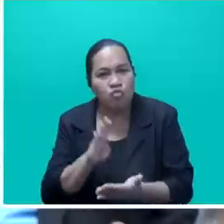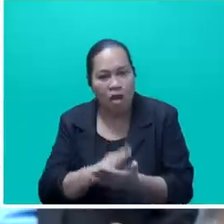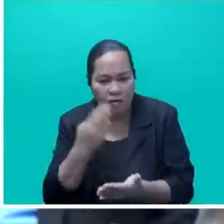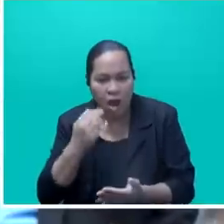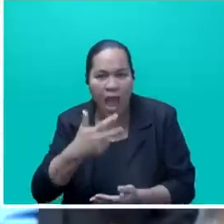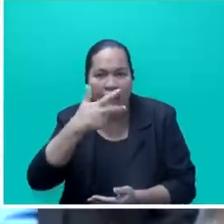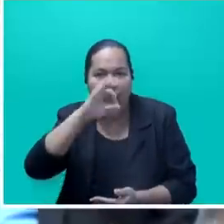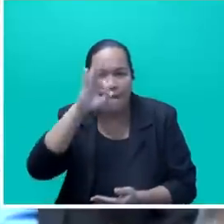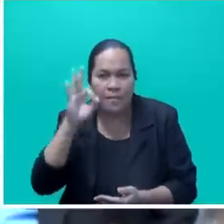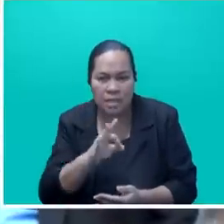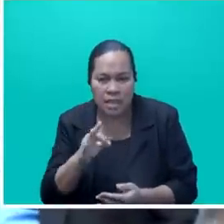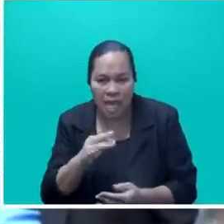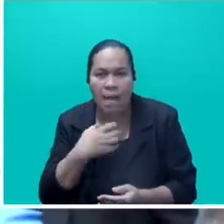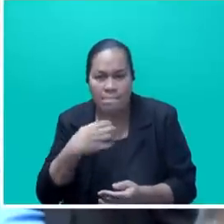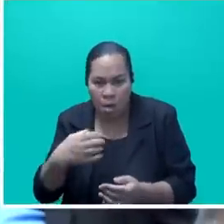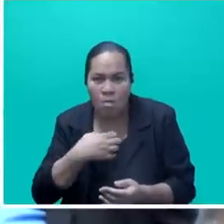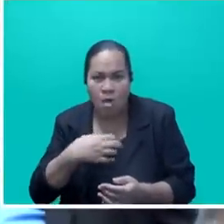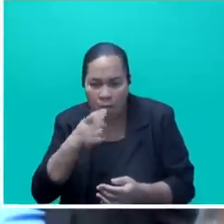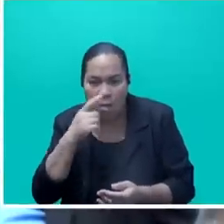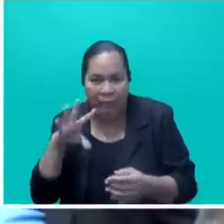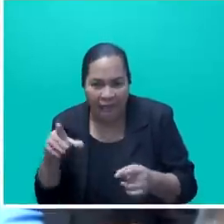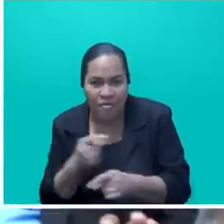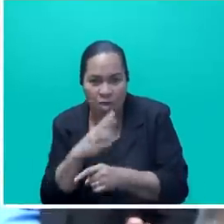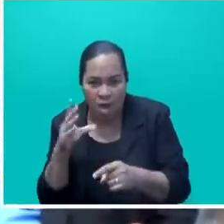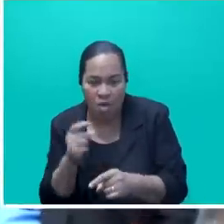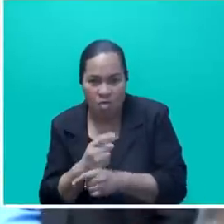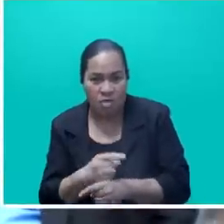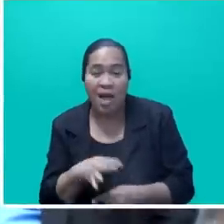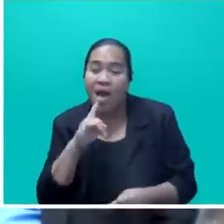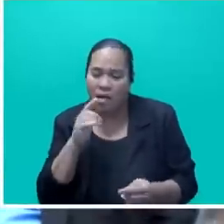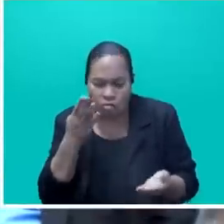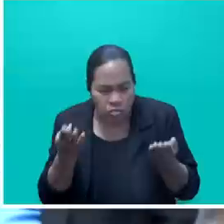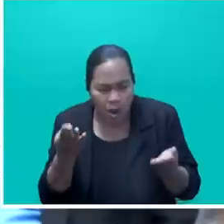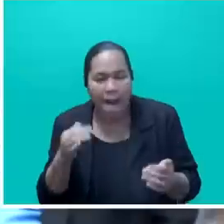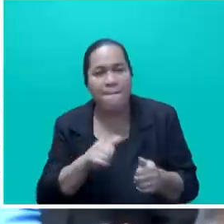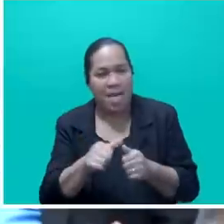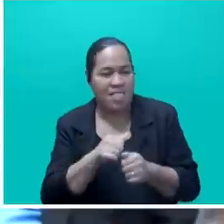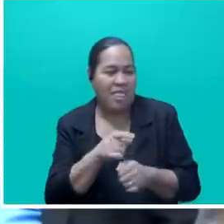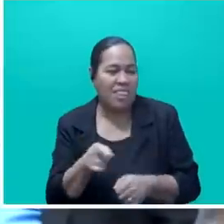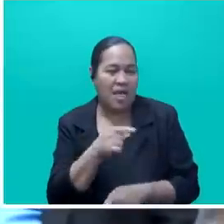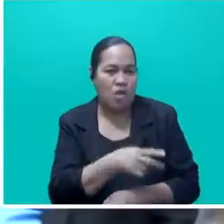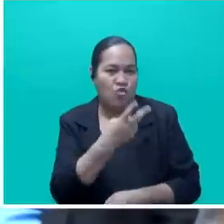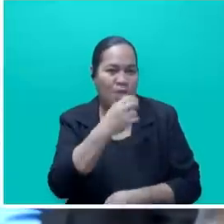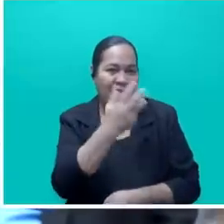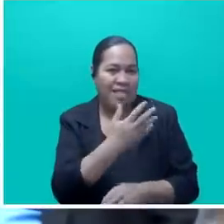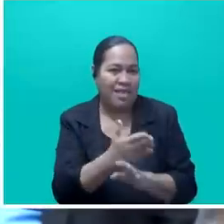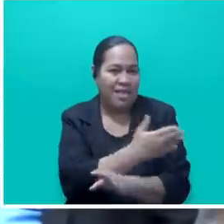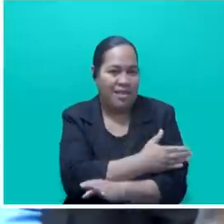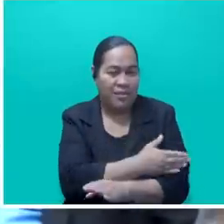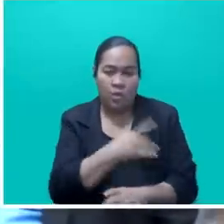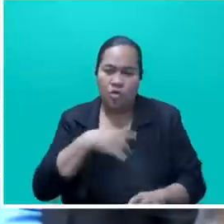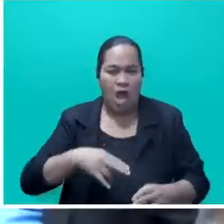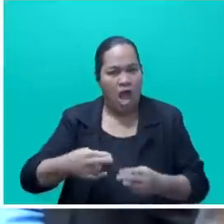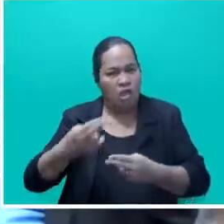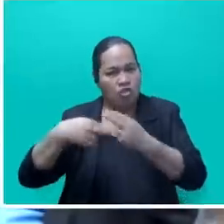rate weekly. Even without all markets open, the bookings are better than 2019. These are an unprecedented and historical achievement